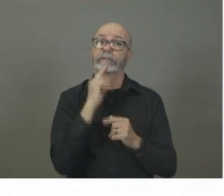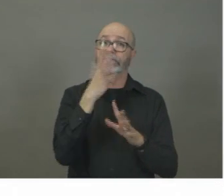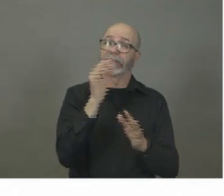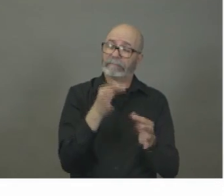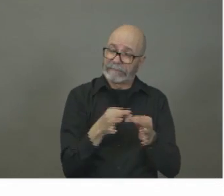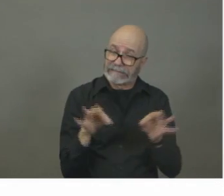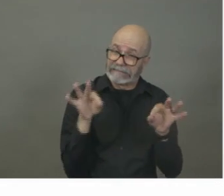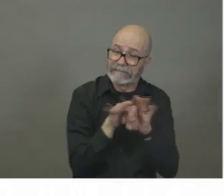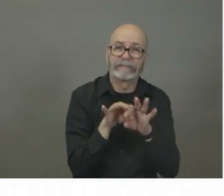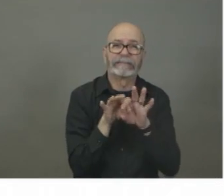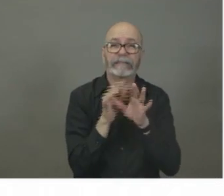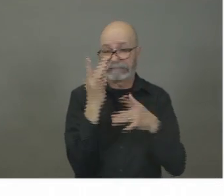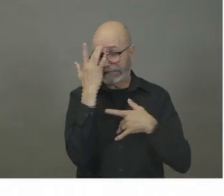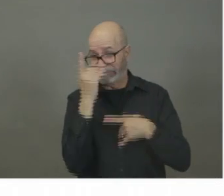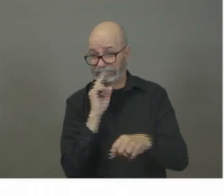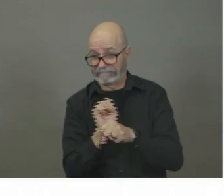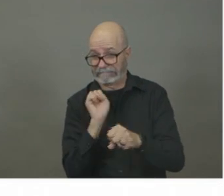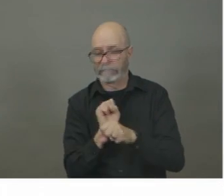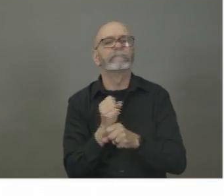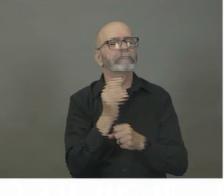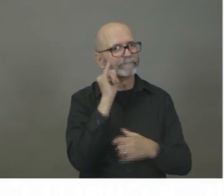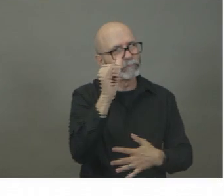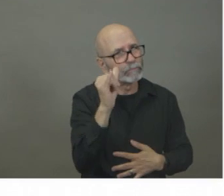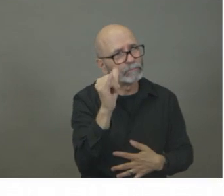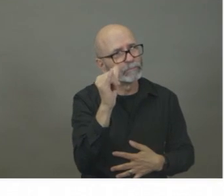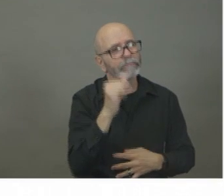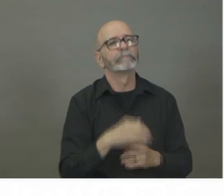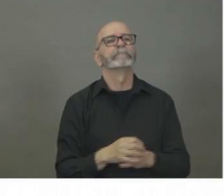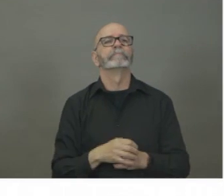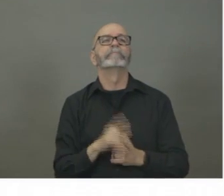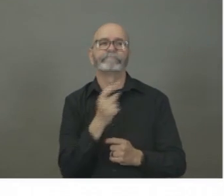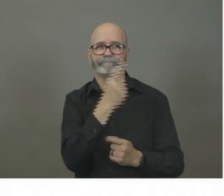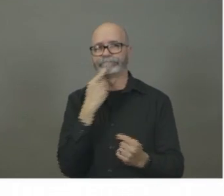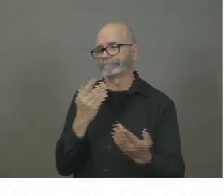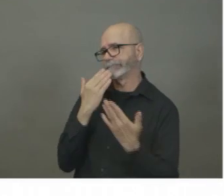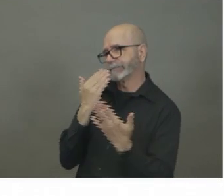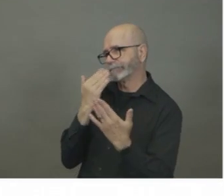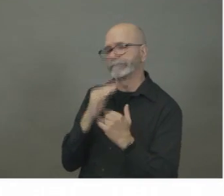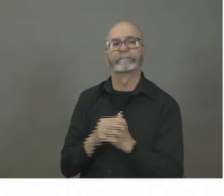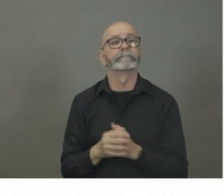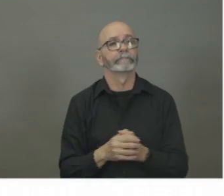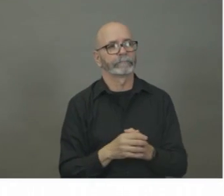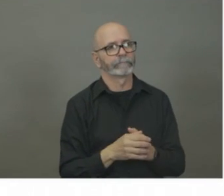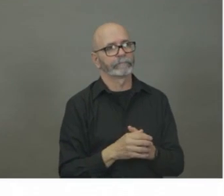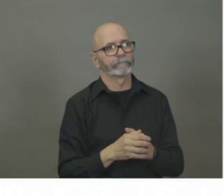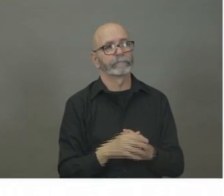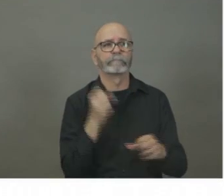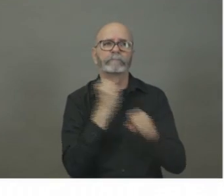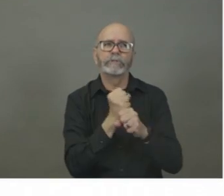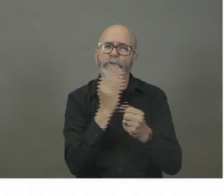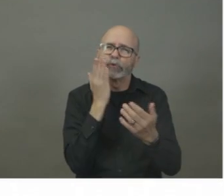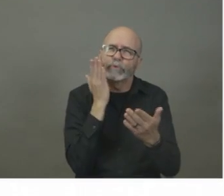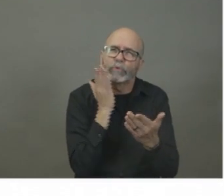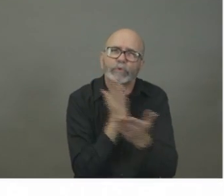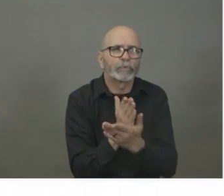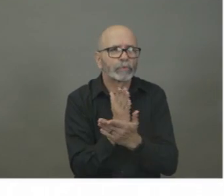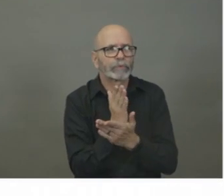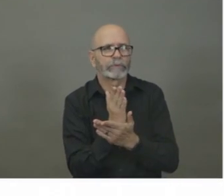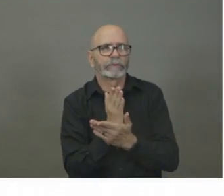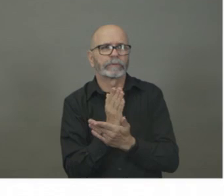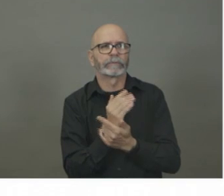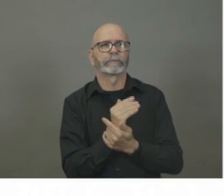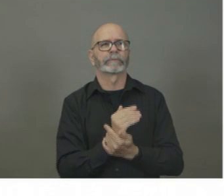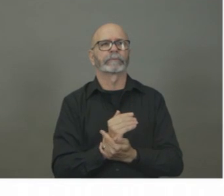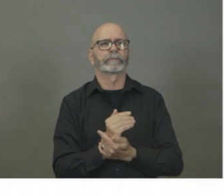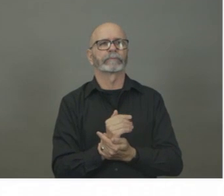And thank you, Dr. Strang. I want to assure everybody, as the Premier already acknowledged, the